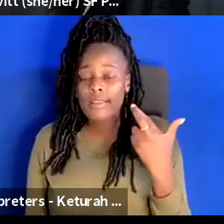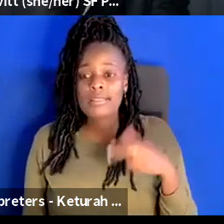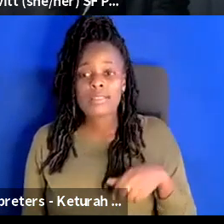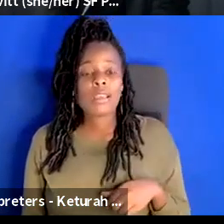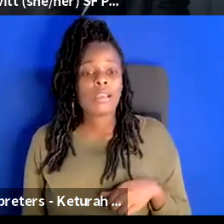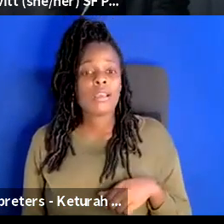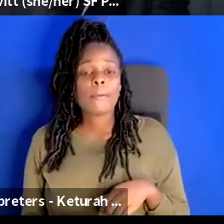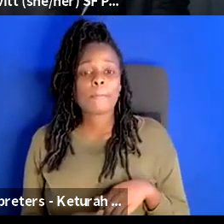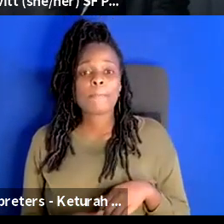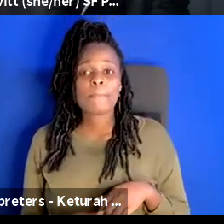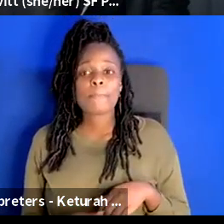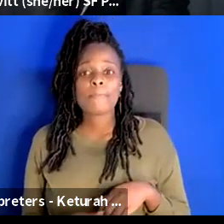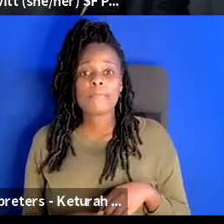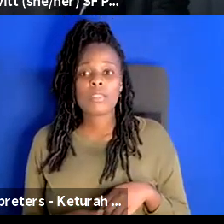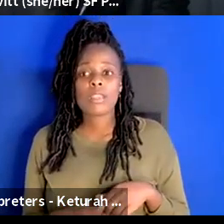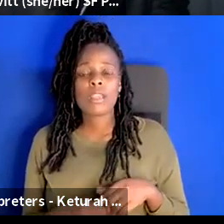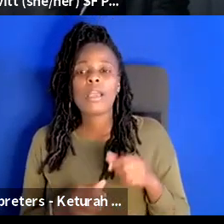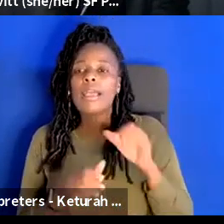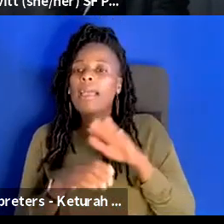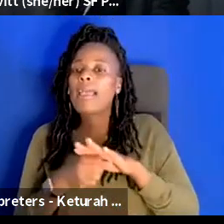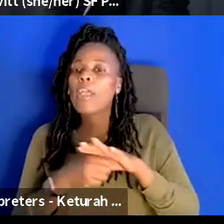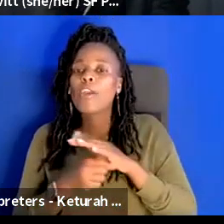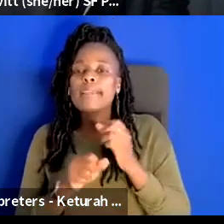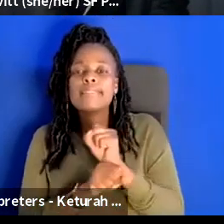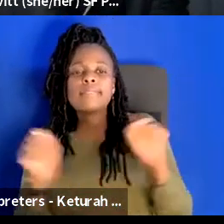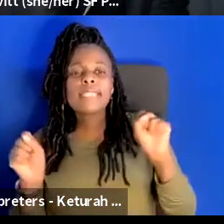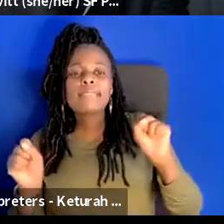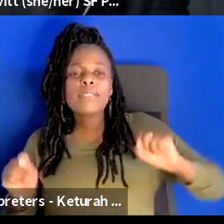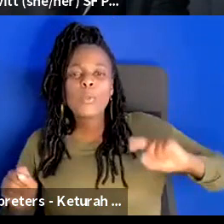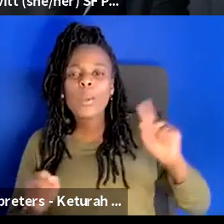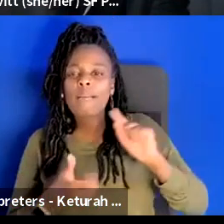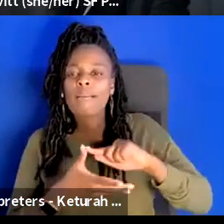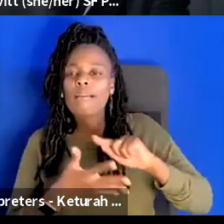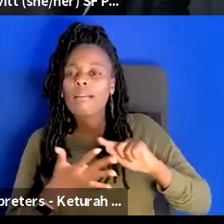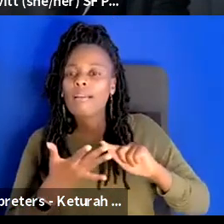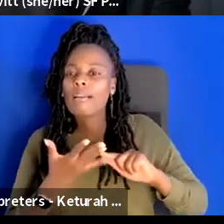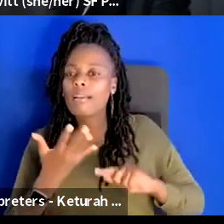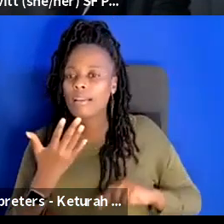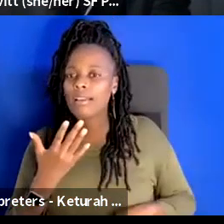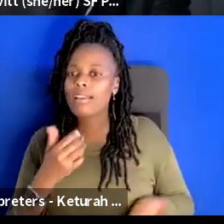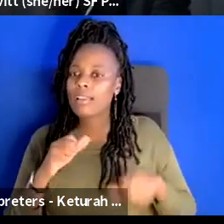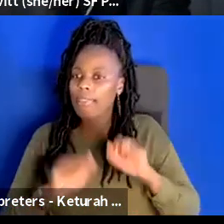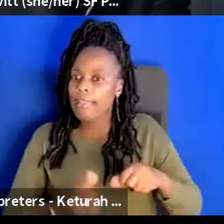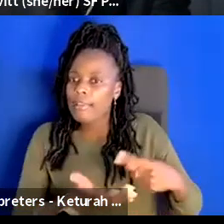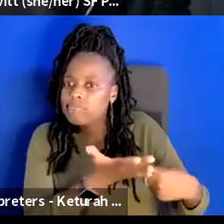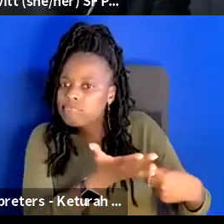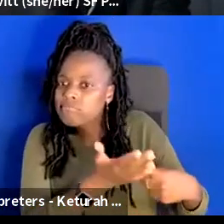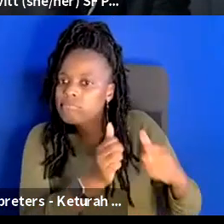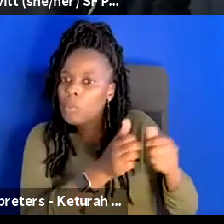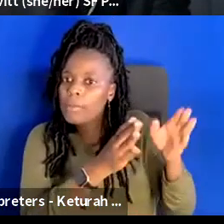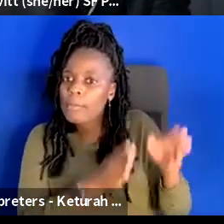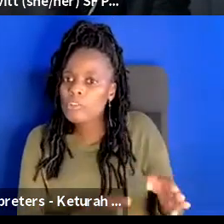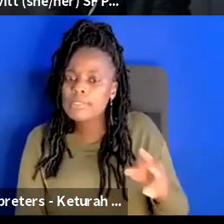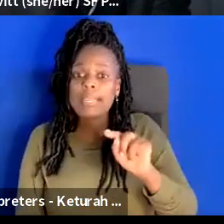make it clear to people where areas of safety are um regardless of background areas where they can talk to people like teva your work sounds